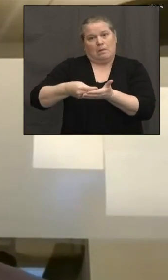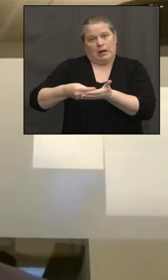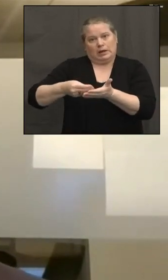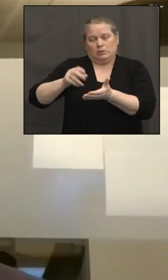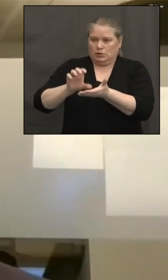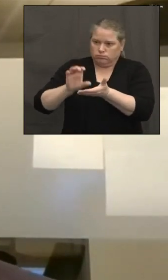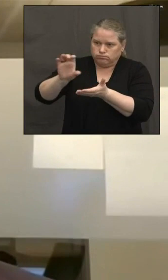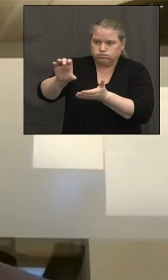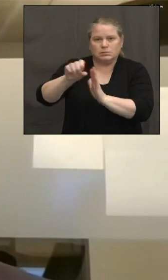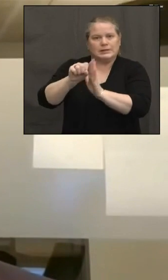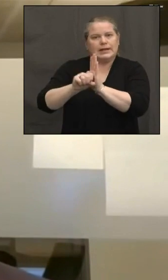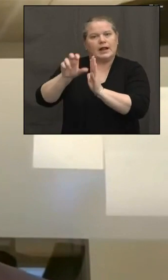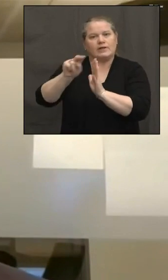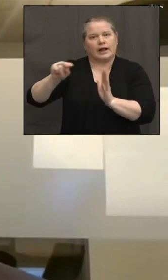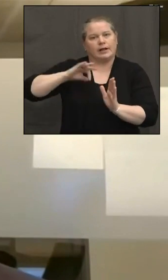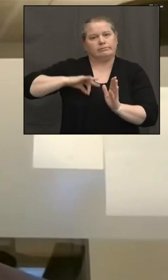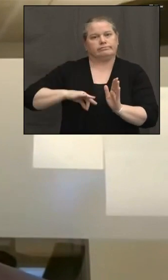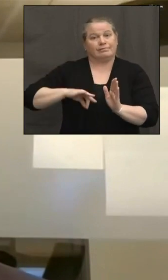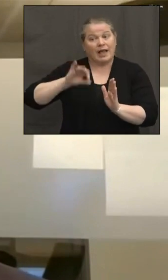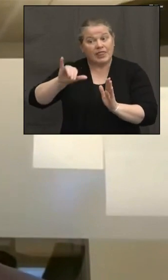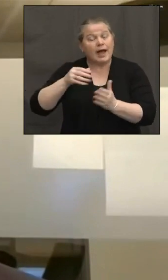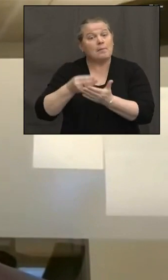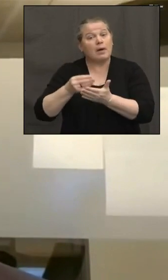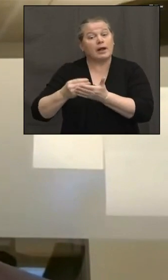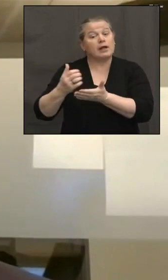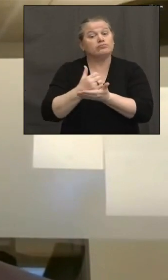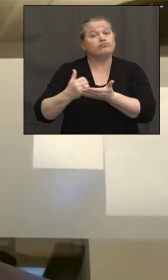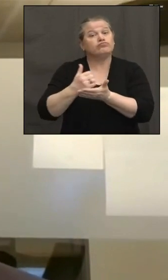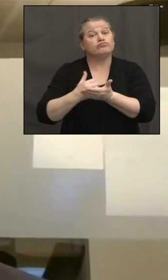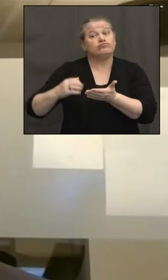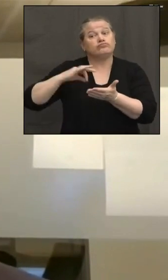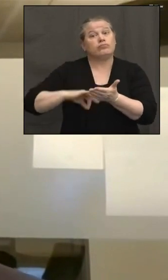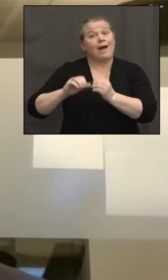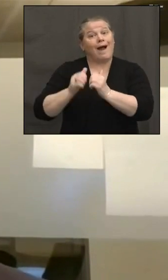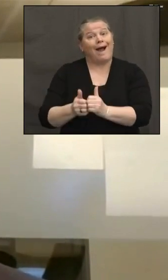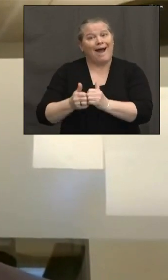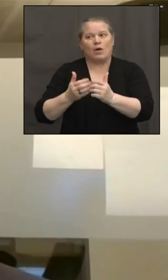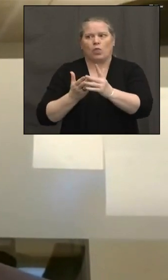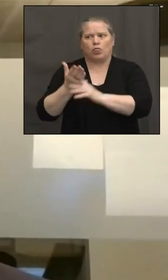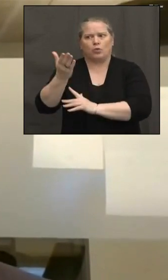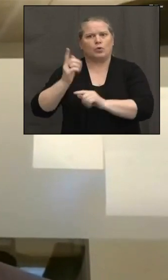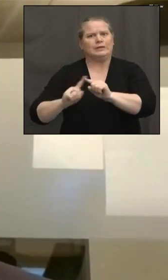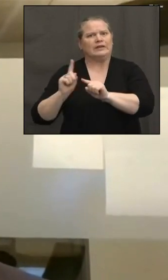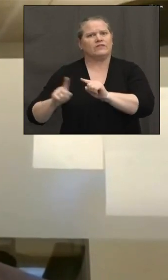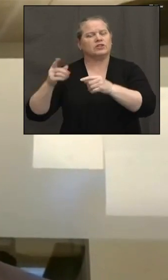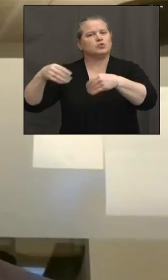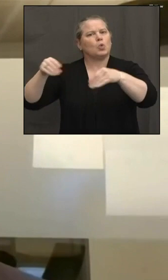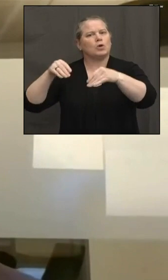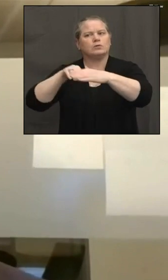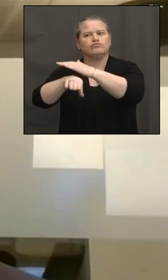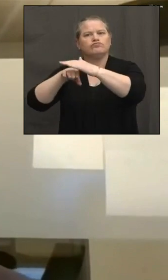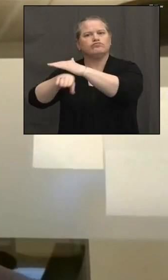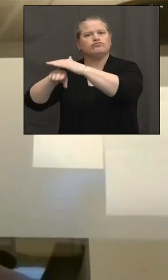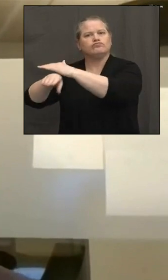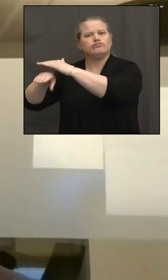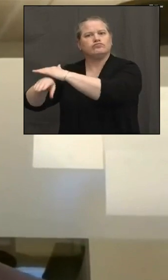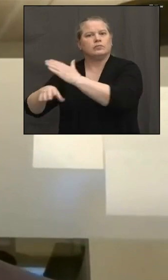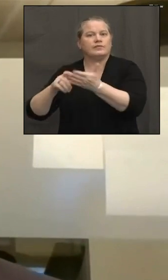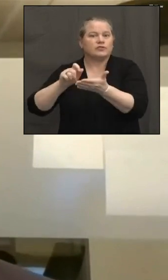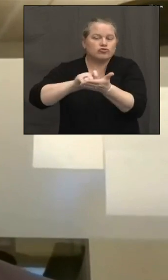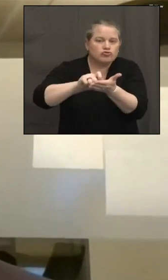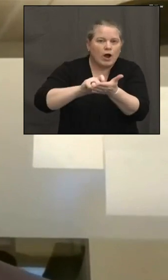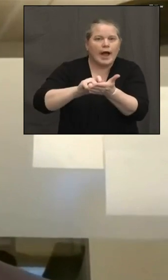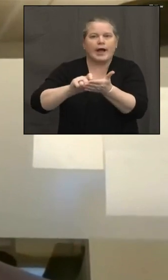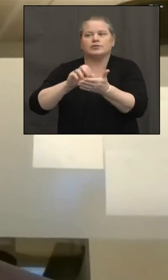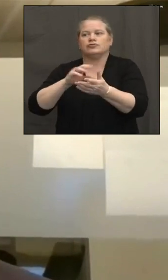all of that through brick and mortar establishments, cash purchases alone, our traditional scratch tickets and draw games. So